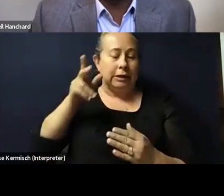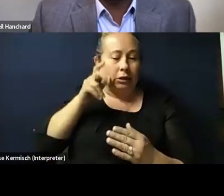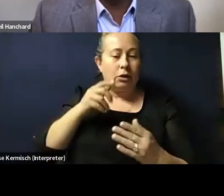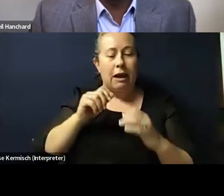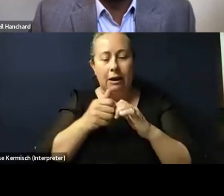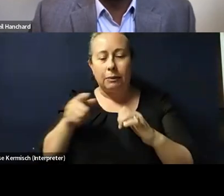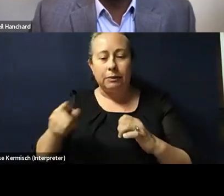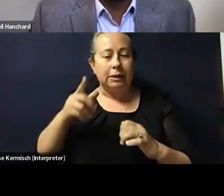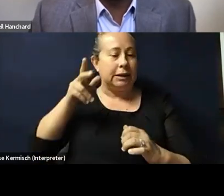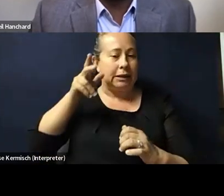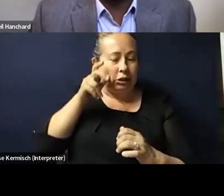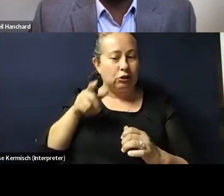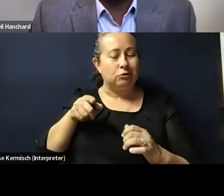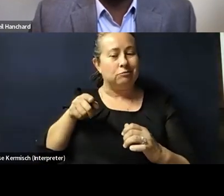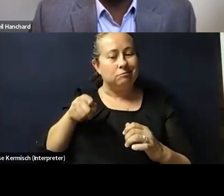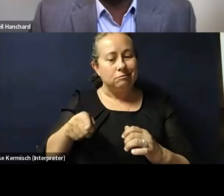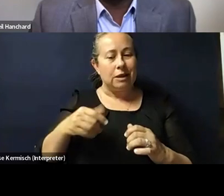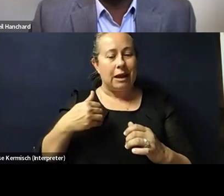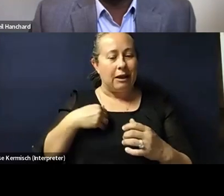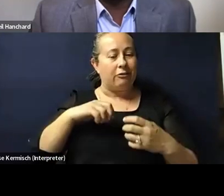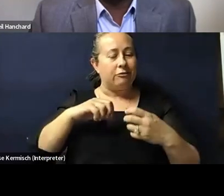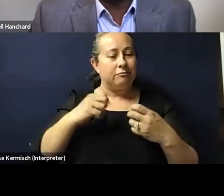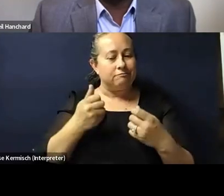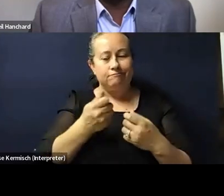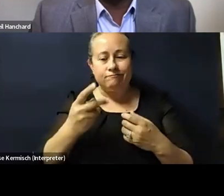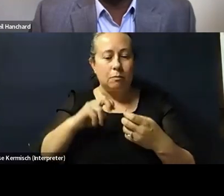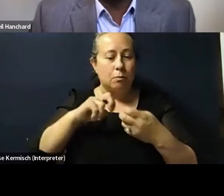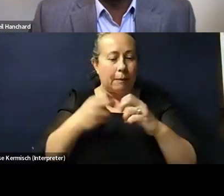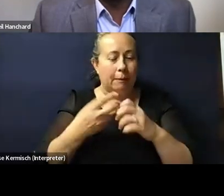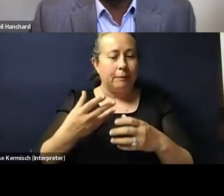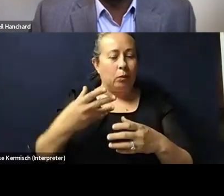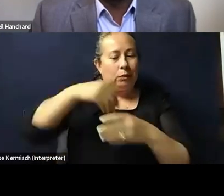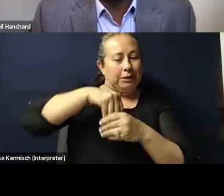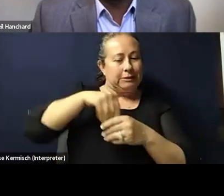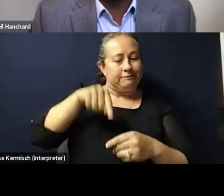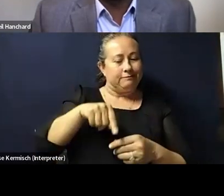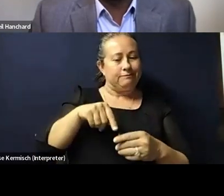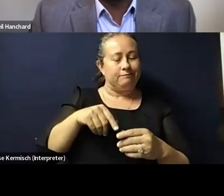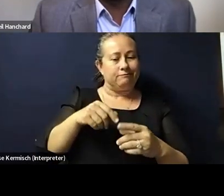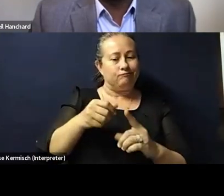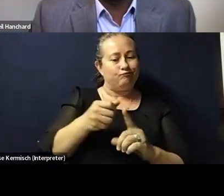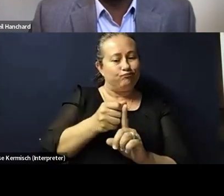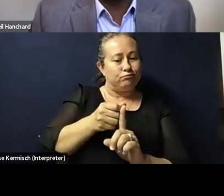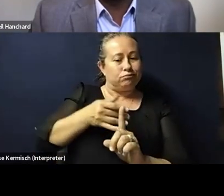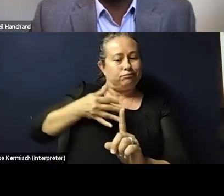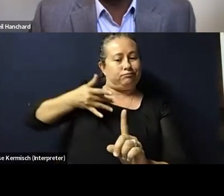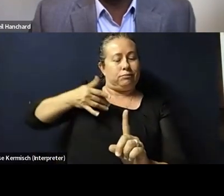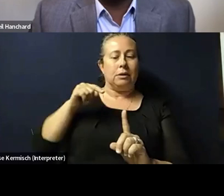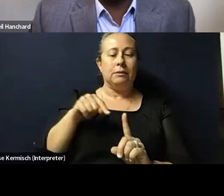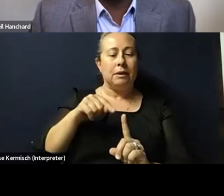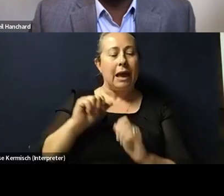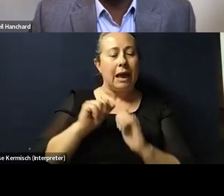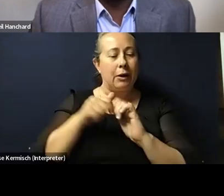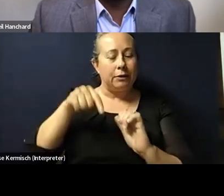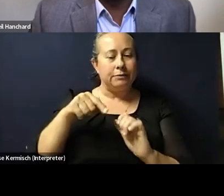problematic. So I think, you know, that's, that's also like, uh, an example of, of how this, this has been challenged, you